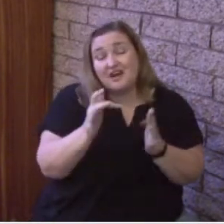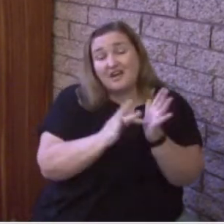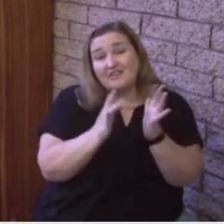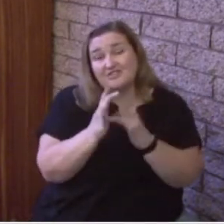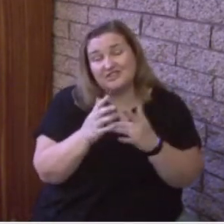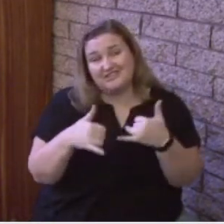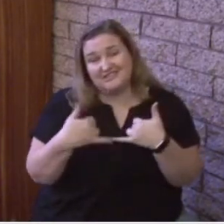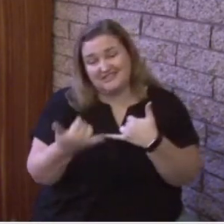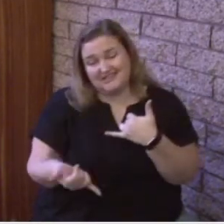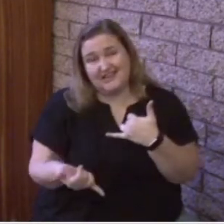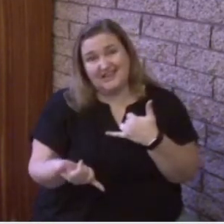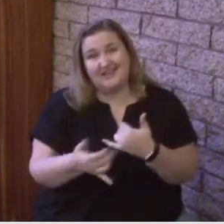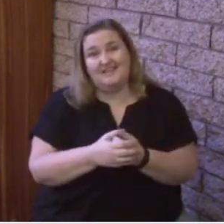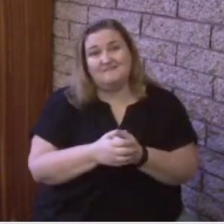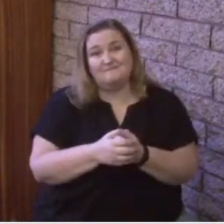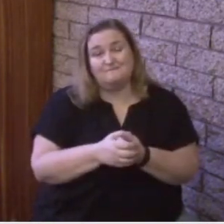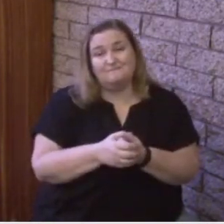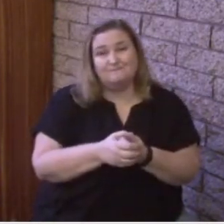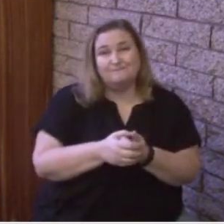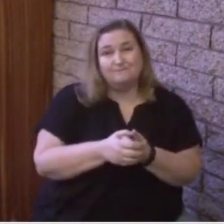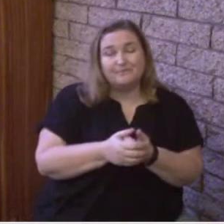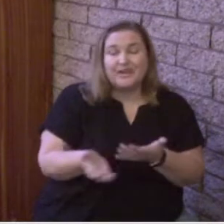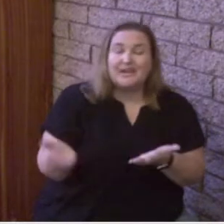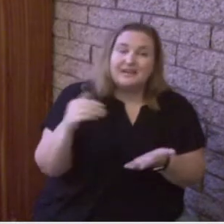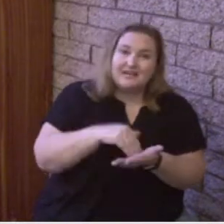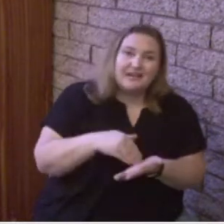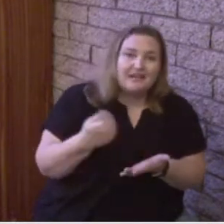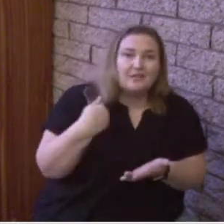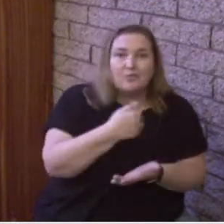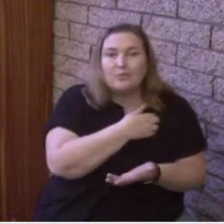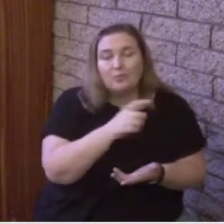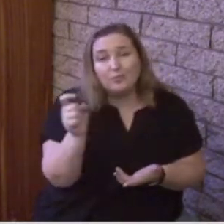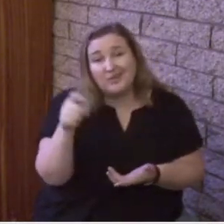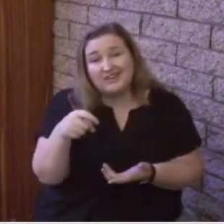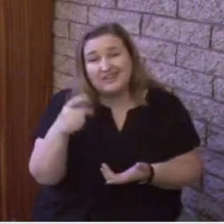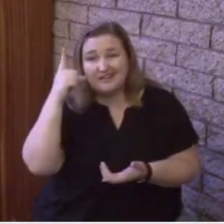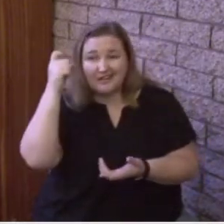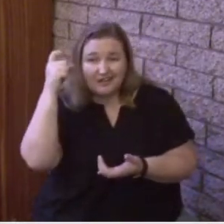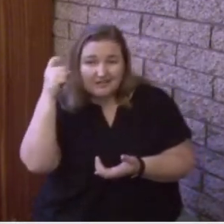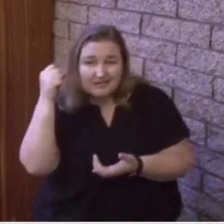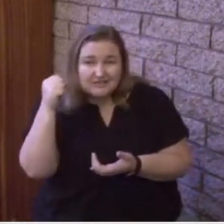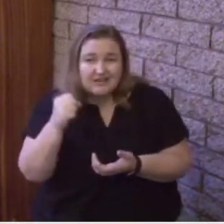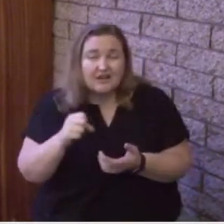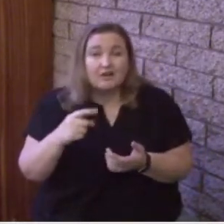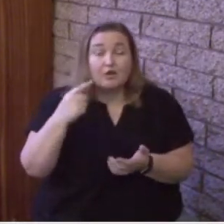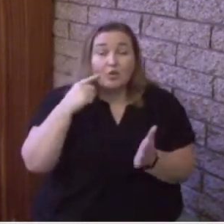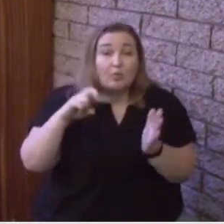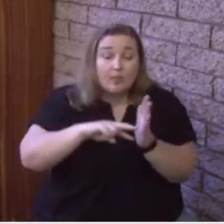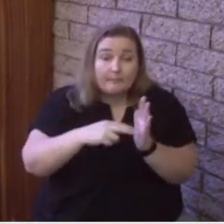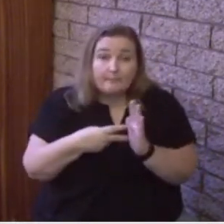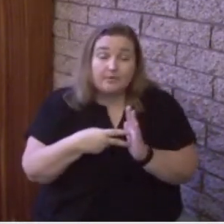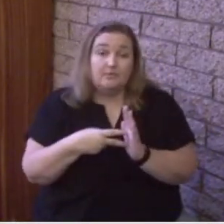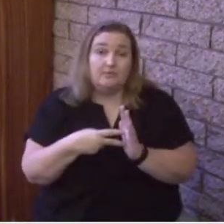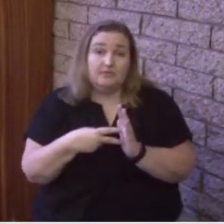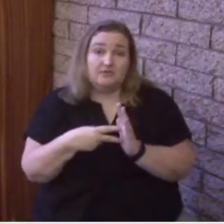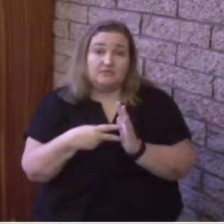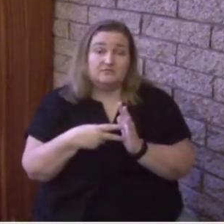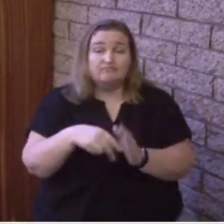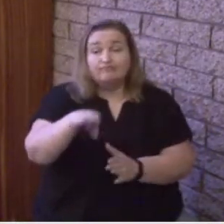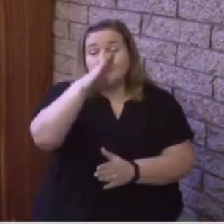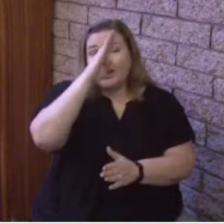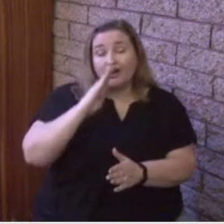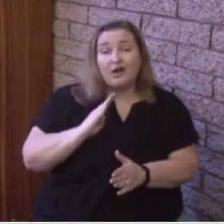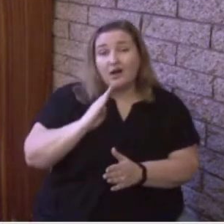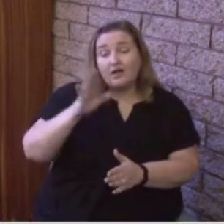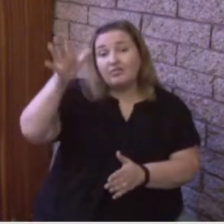Well, again, we have to understand the purpose of each part of God. God the Father, creator of the universe,